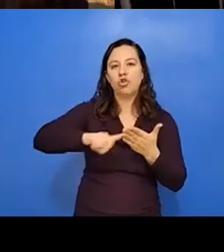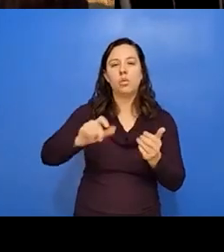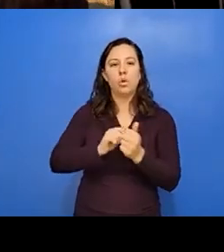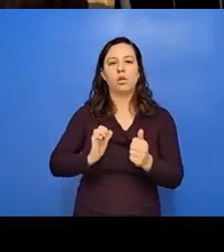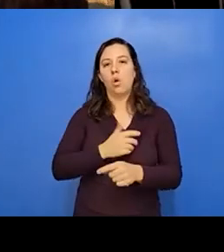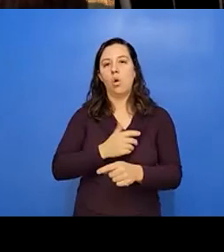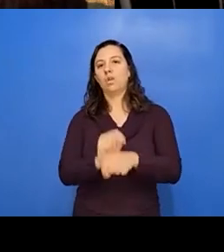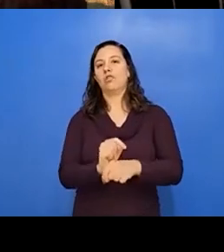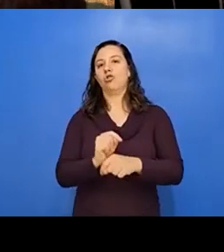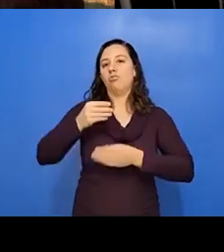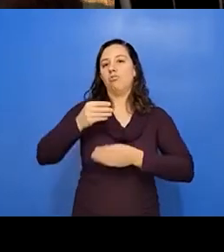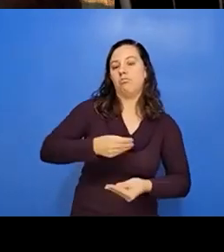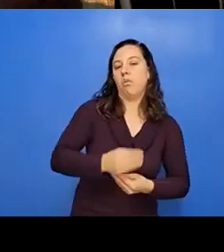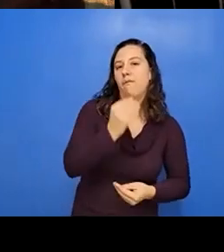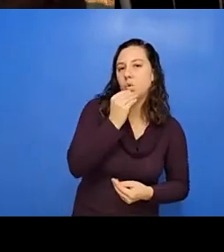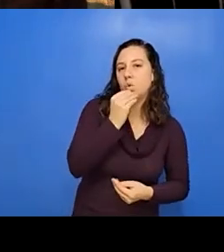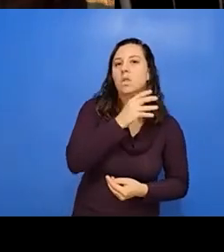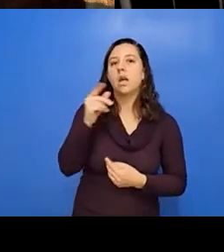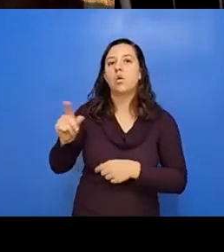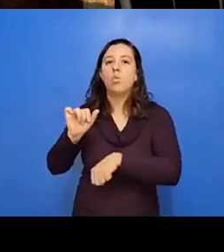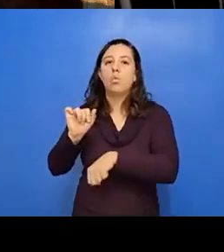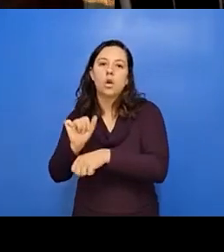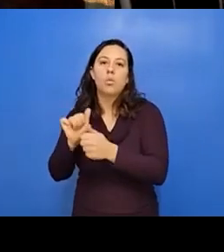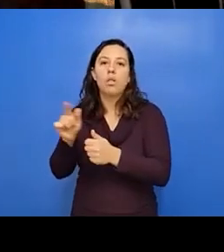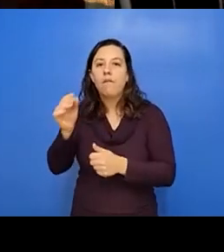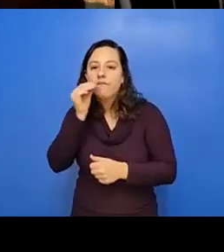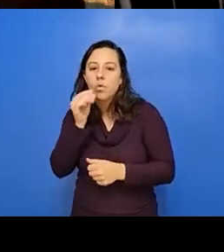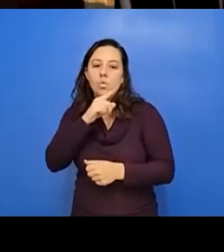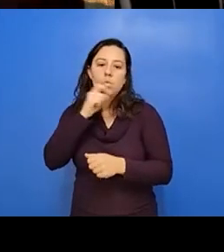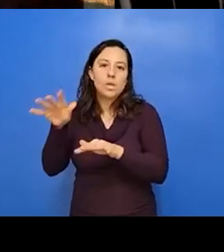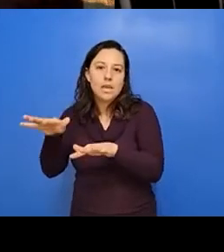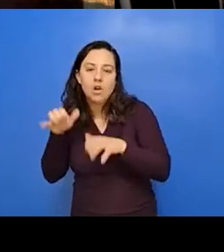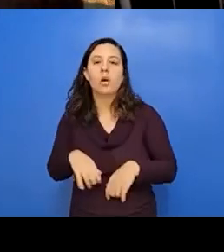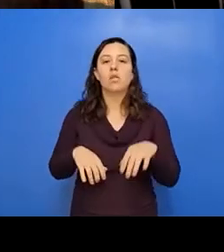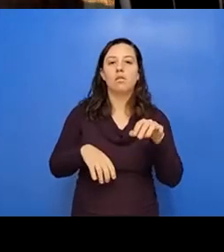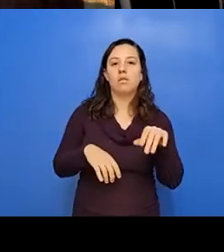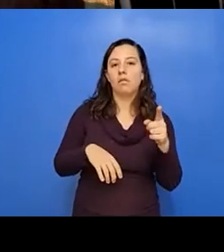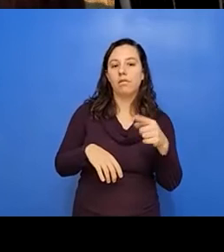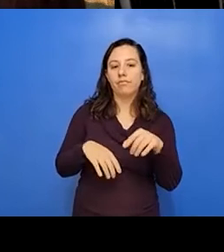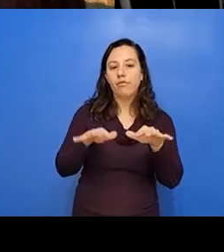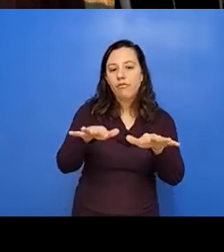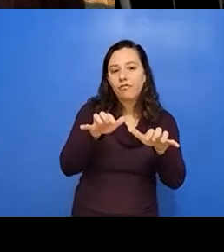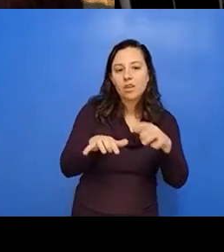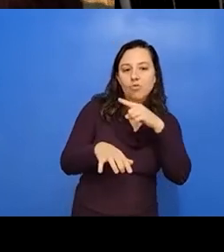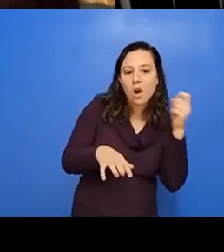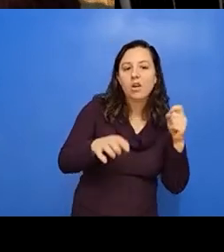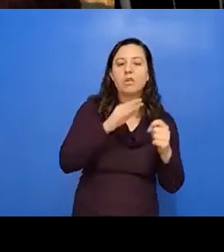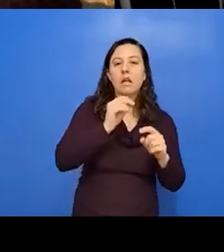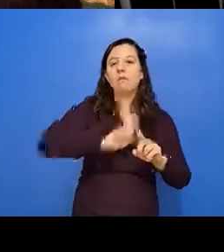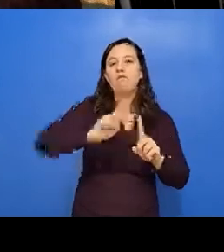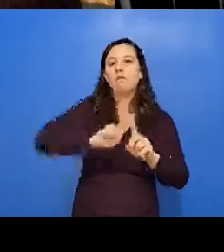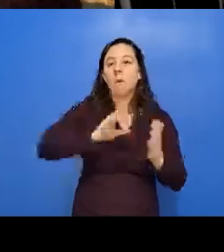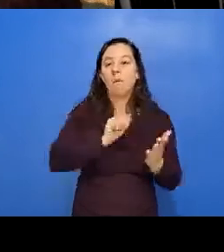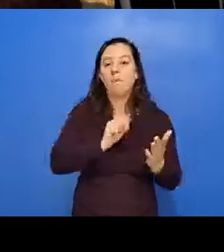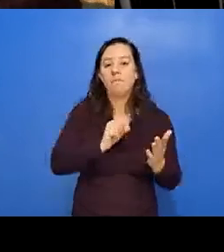and working with food dehydrators and freeze dryers in different methods so that we can really integrate